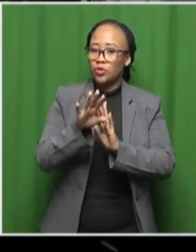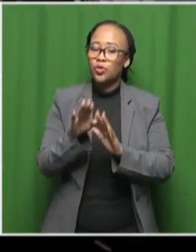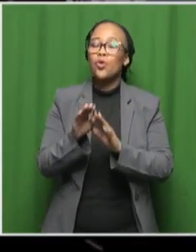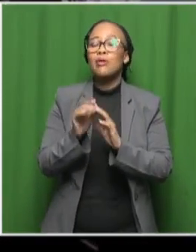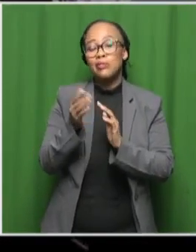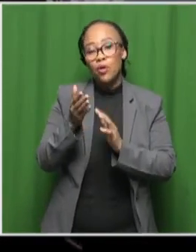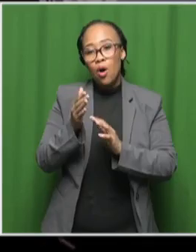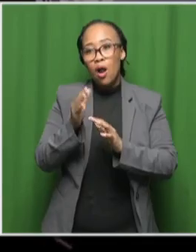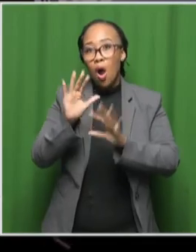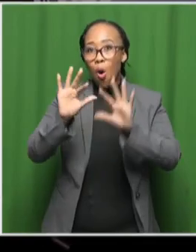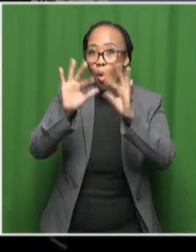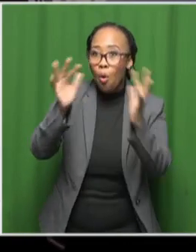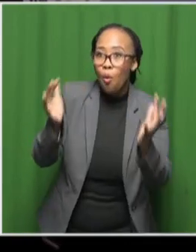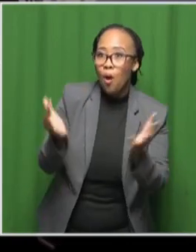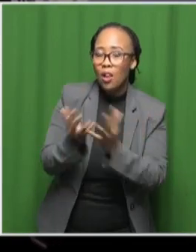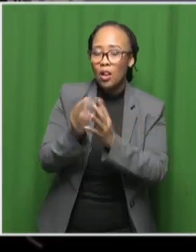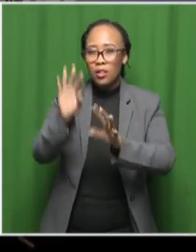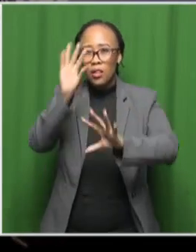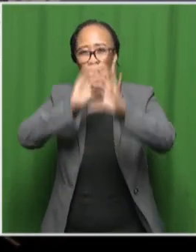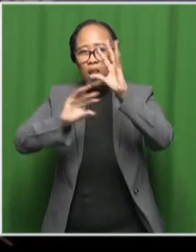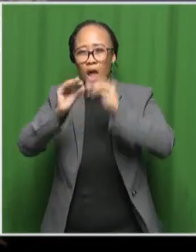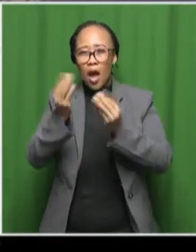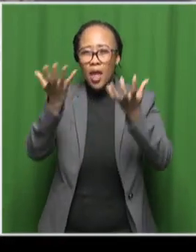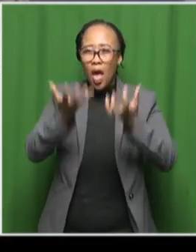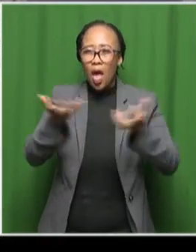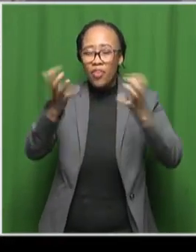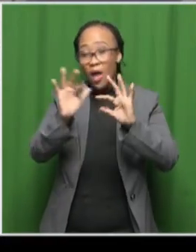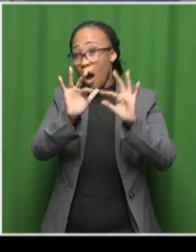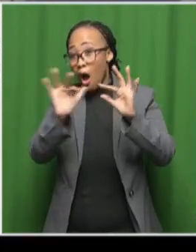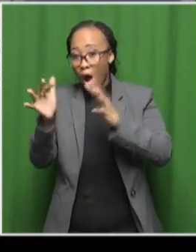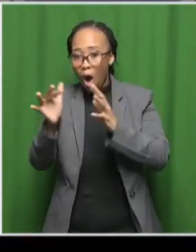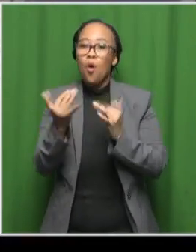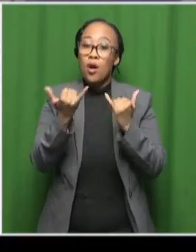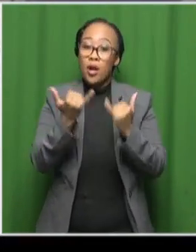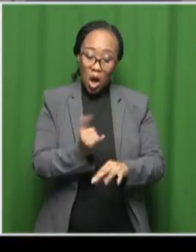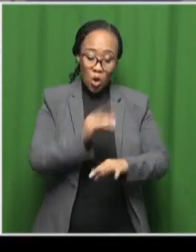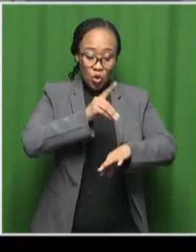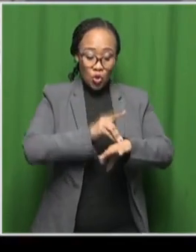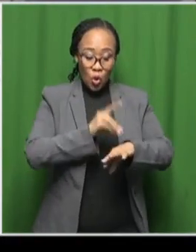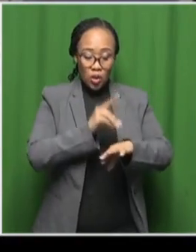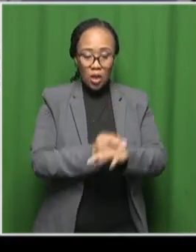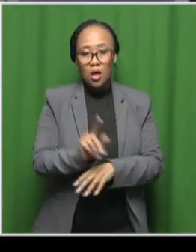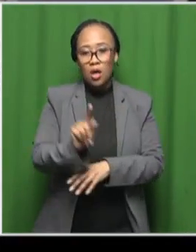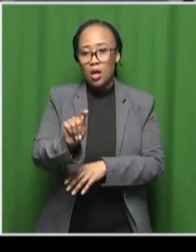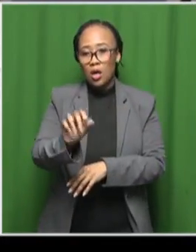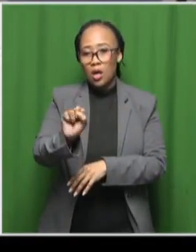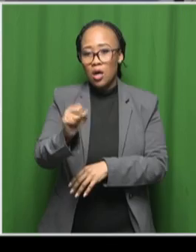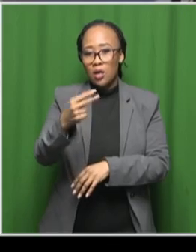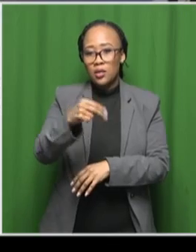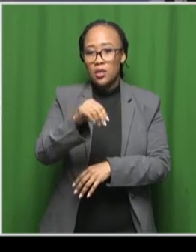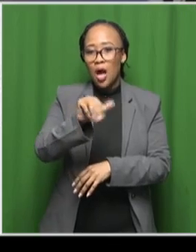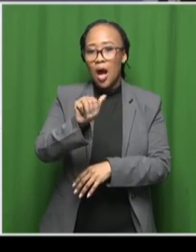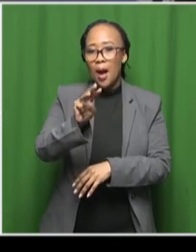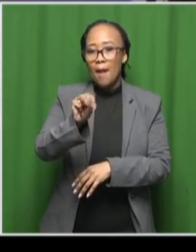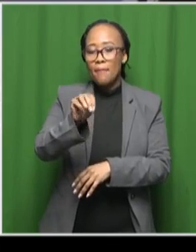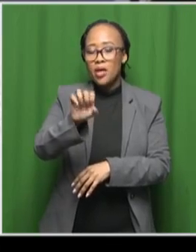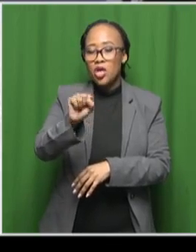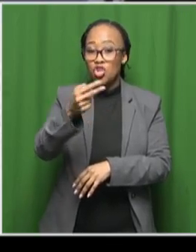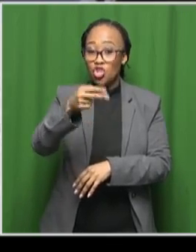astronomy we are joined now by Dr. Tiamiso Tiamiso Makuela who is an